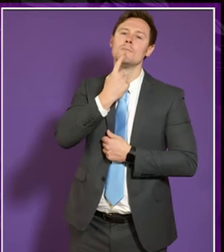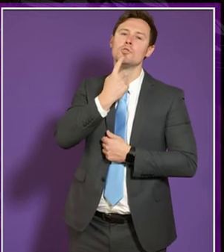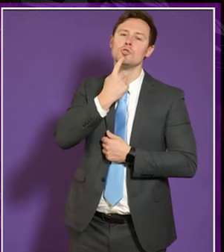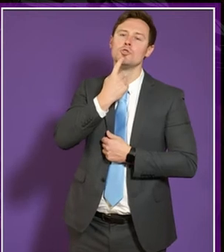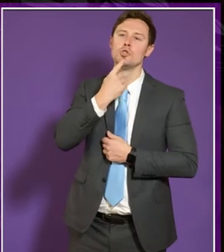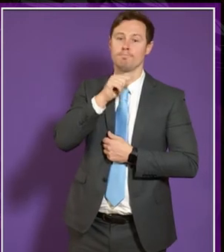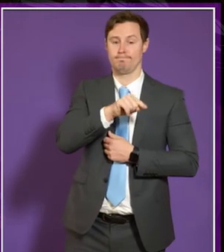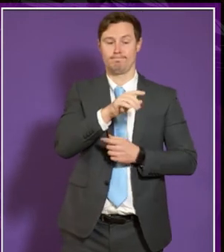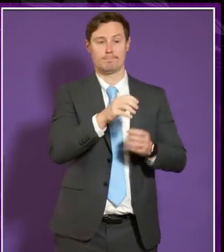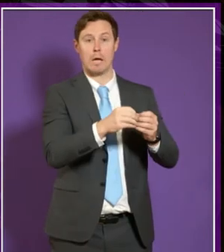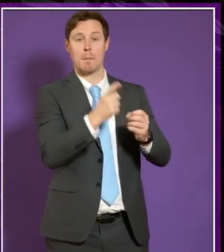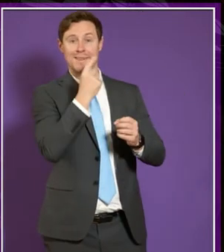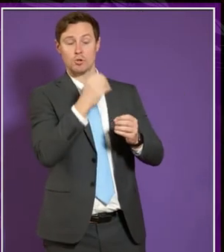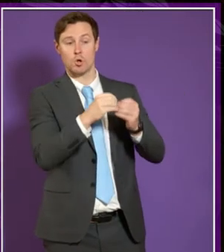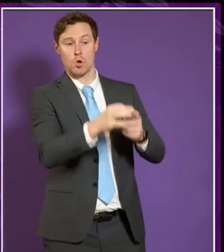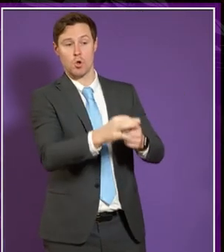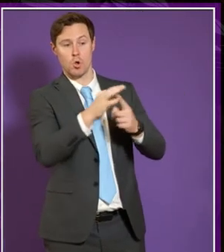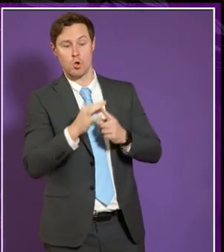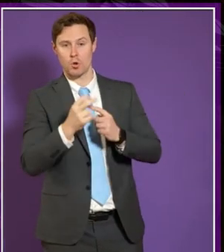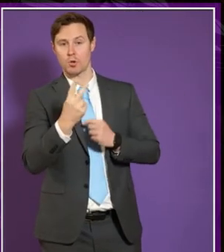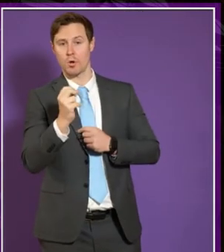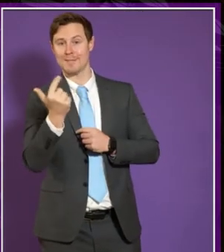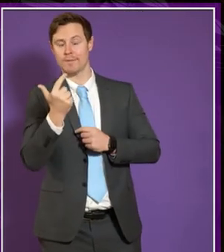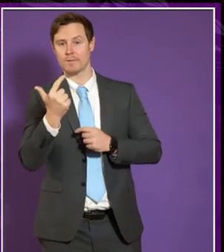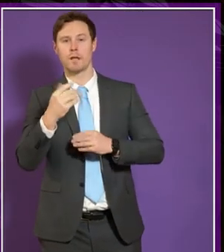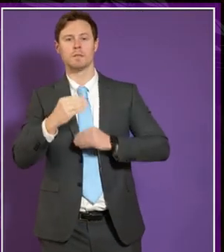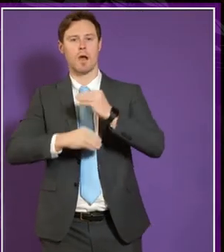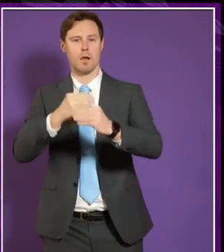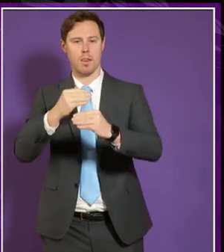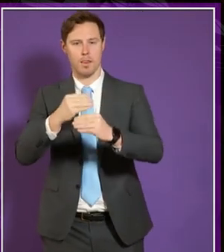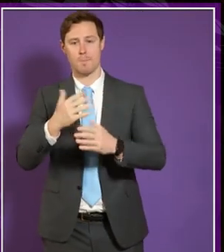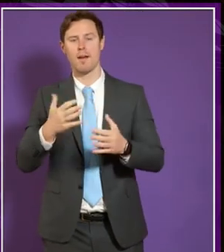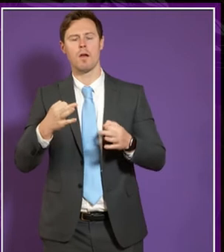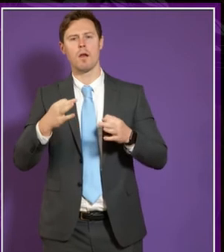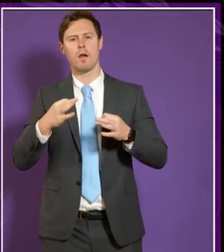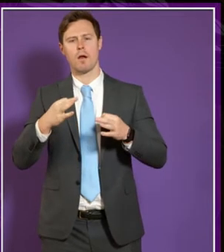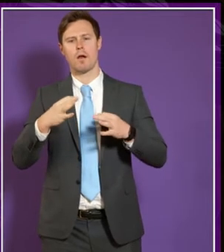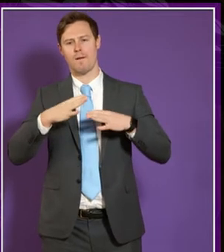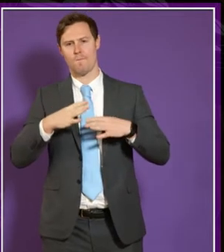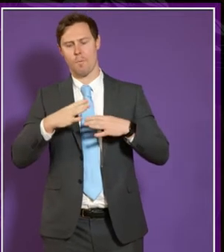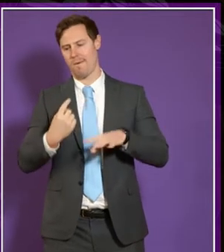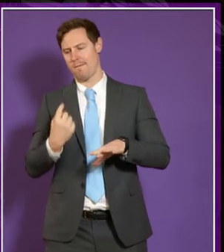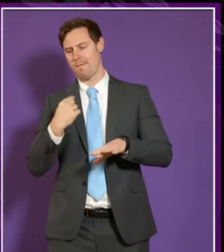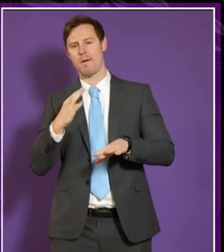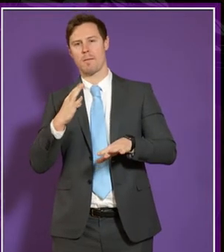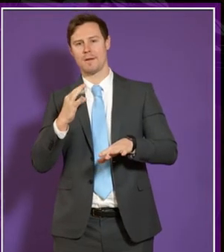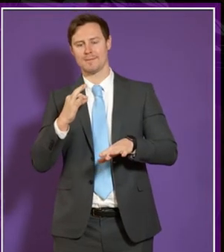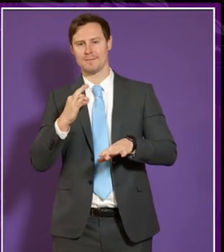applications for the 2017 cycle we had an informal ucas meeting of practitioners on monday